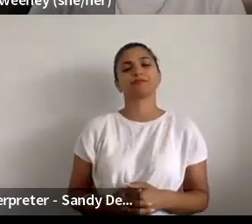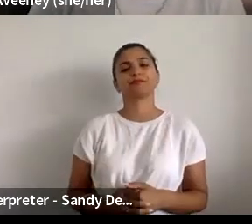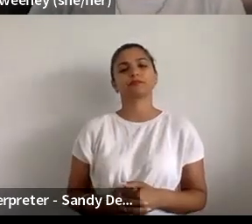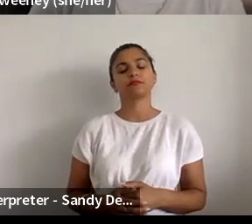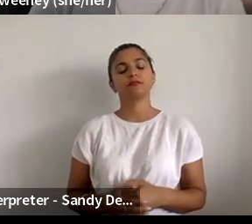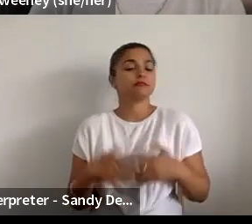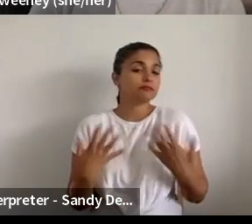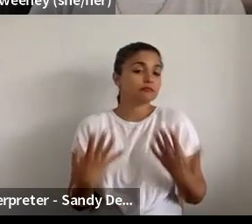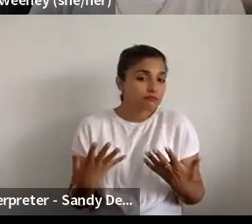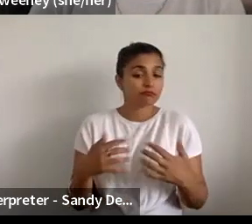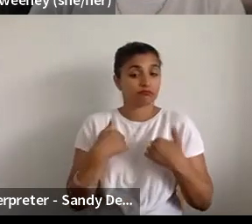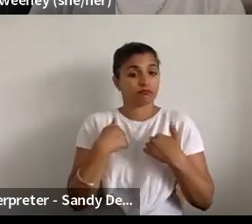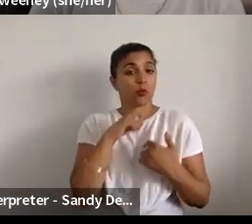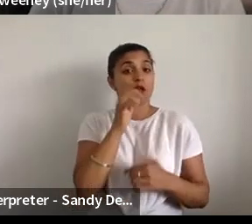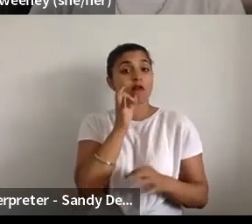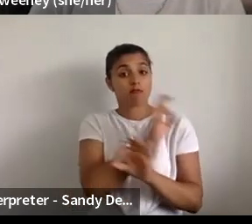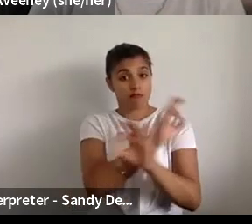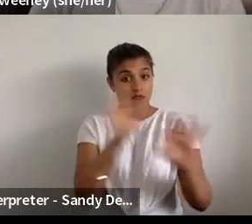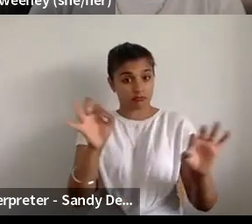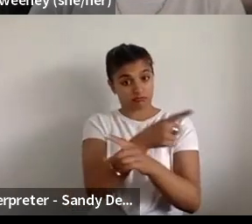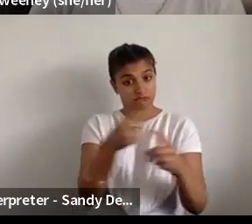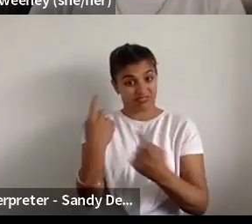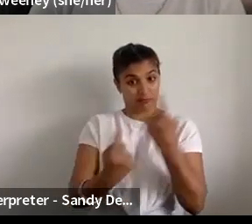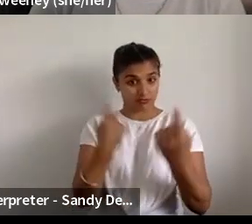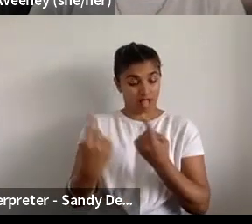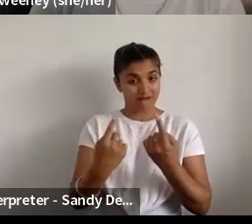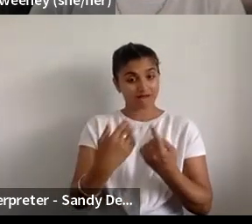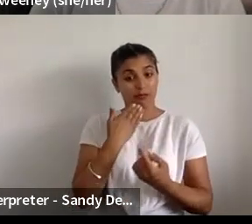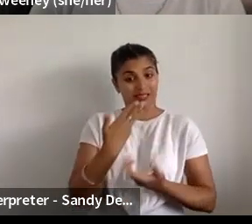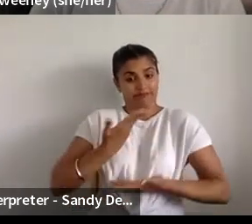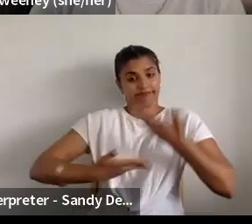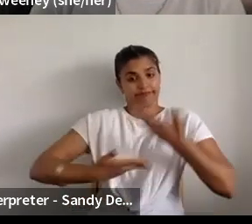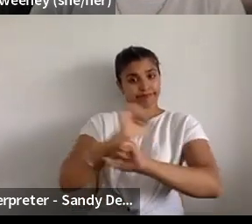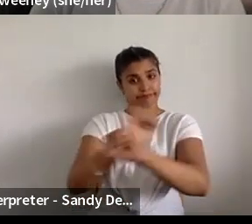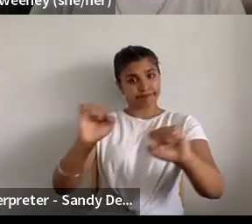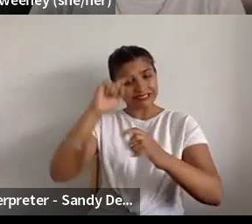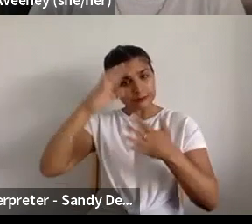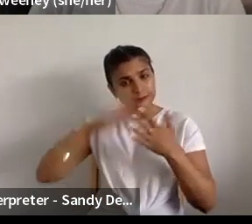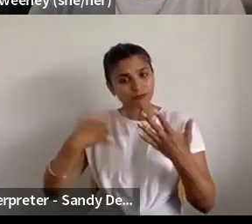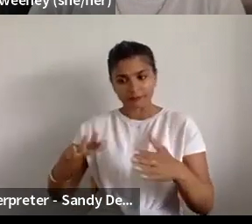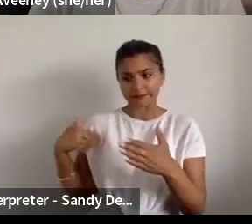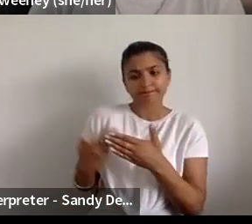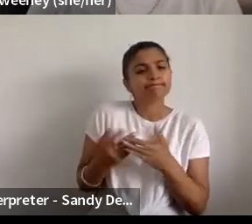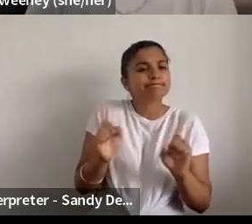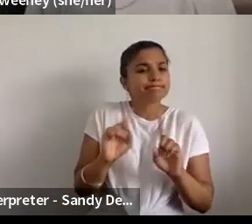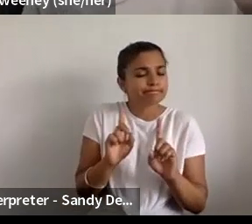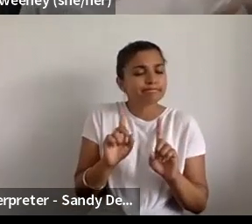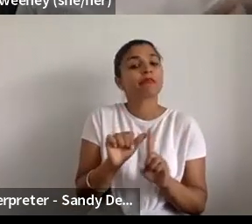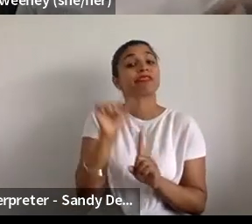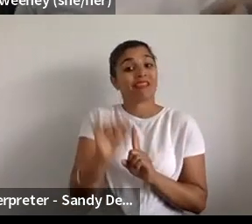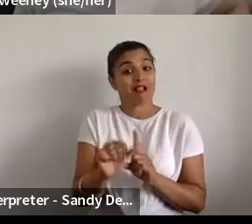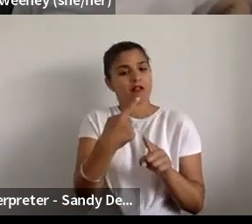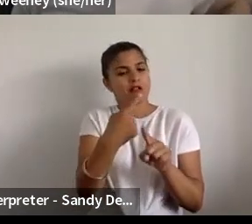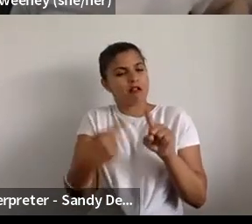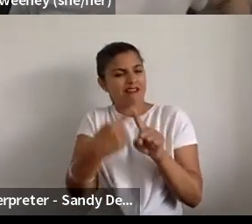ask them first of all to spend a few minutes outlining their experiences. And then we'll take about half an hour to